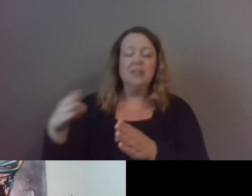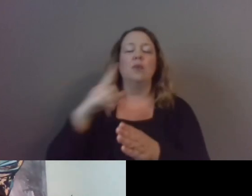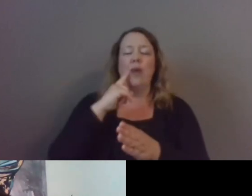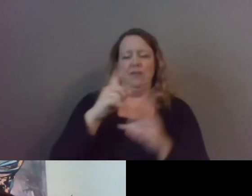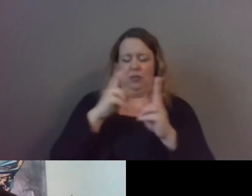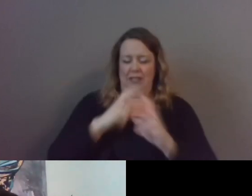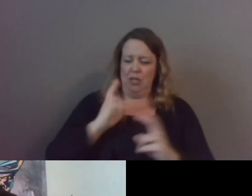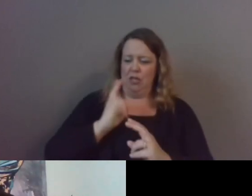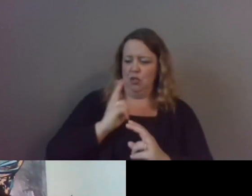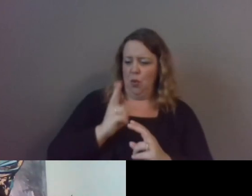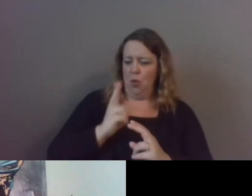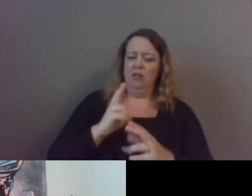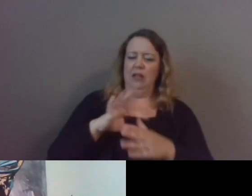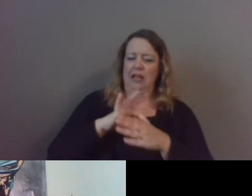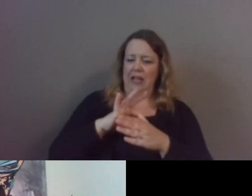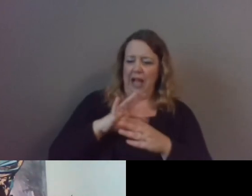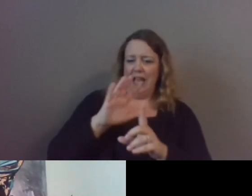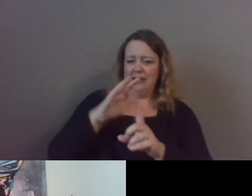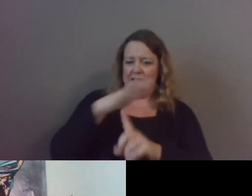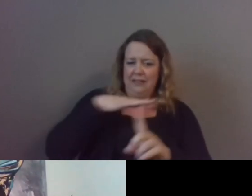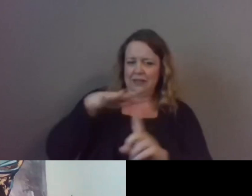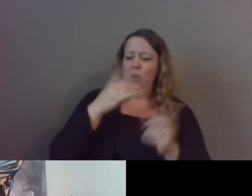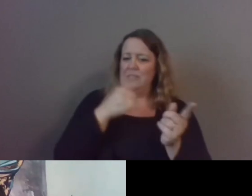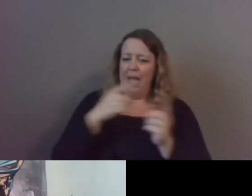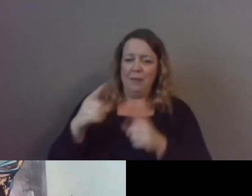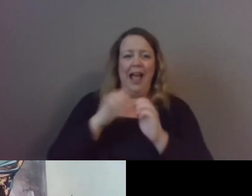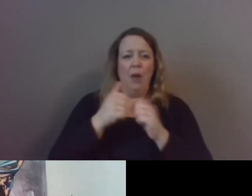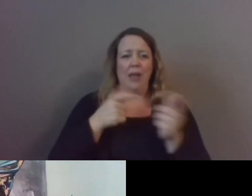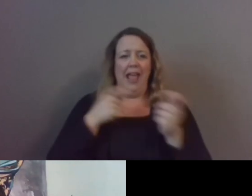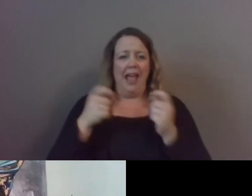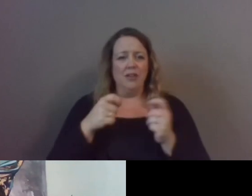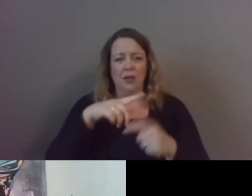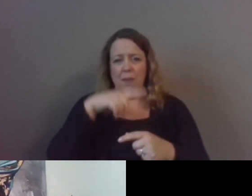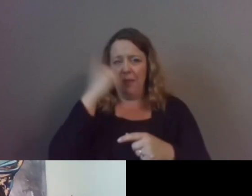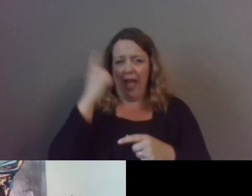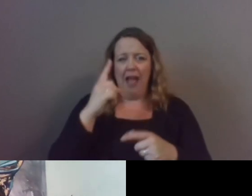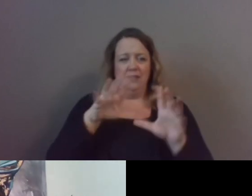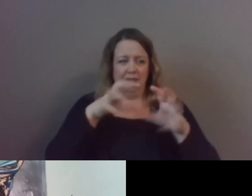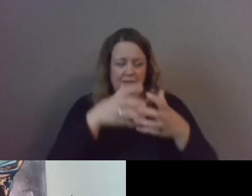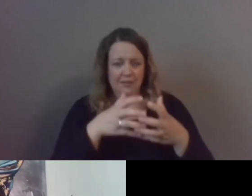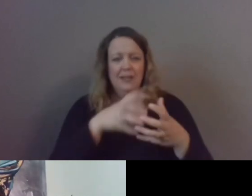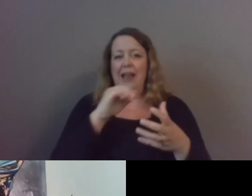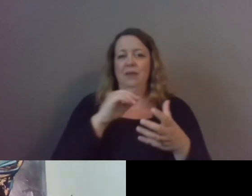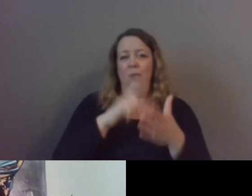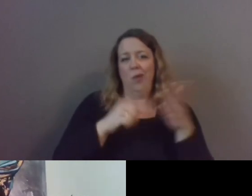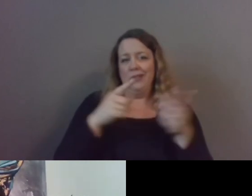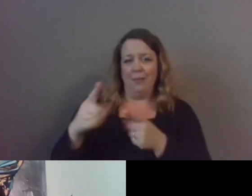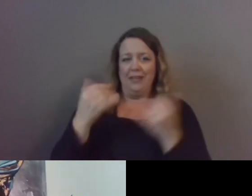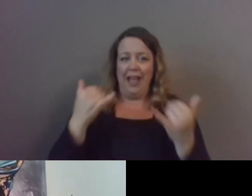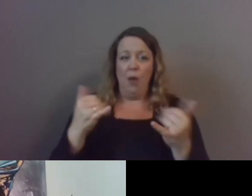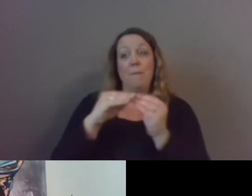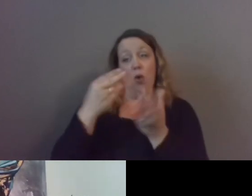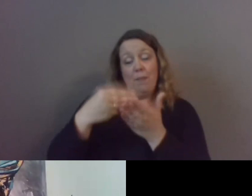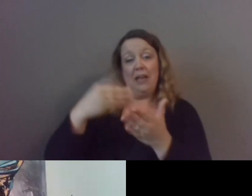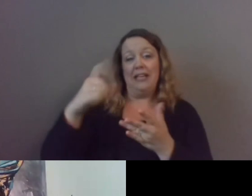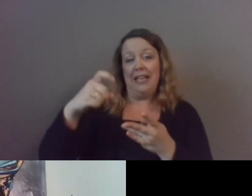context on what has taken place and how we handle black bodies and how it might be occurring in today so that's what i would offer up more money is needed